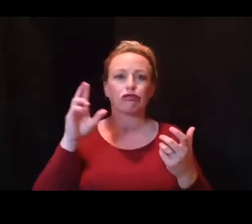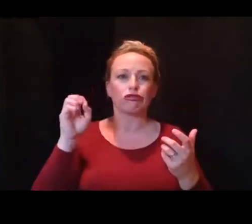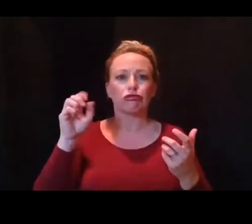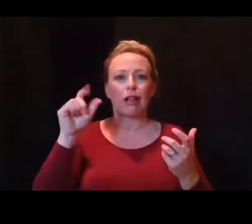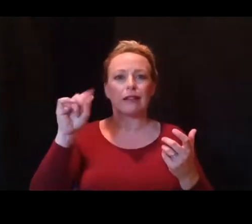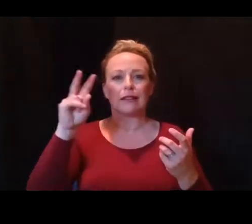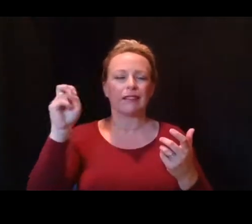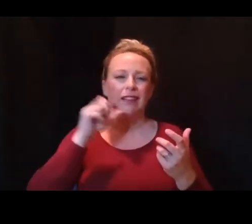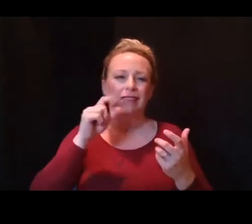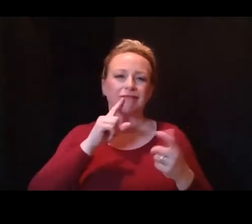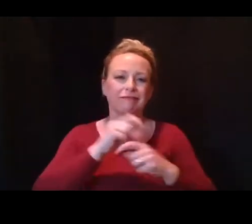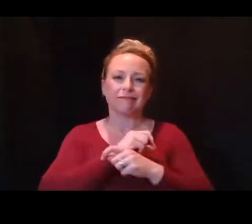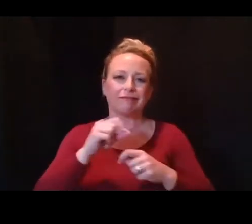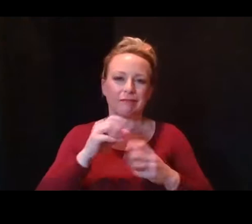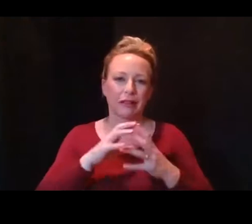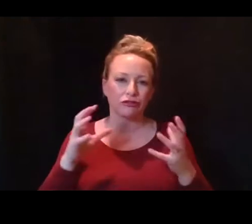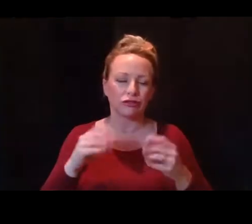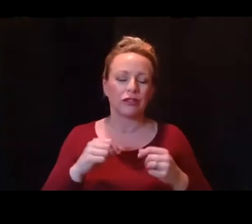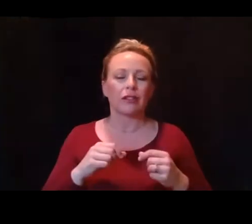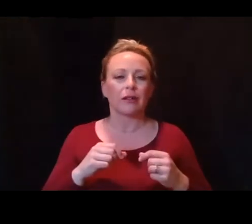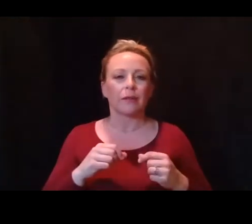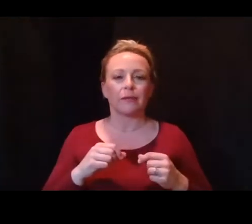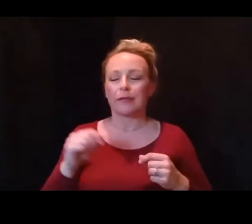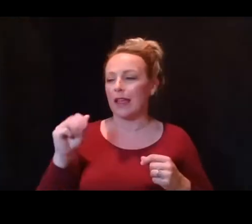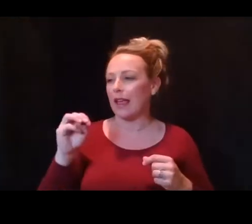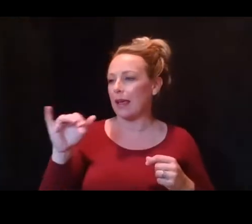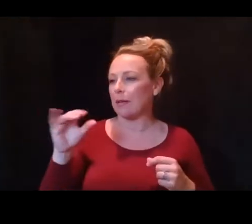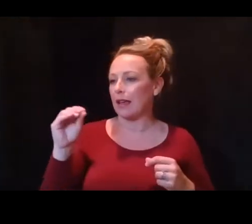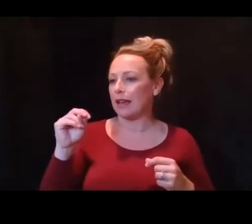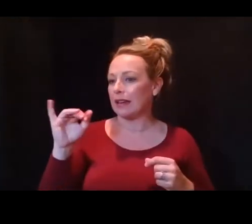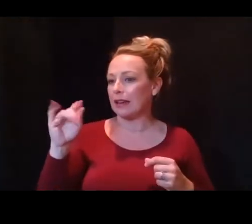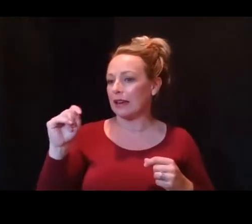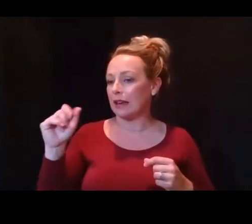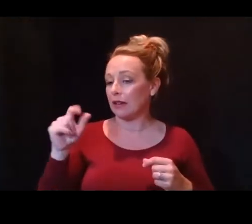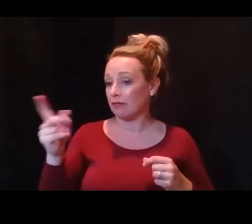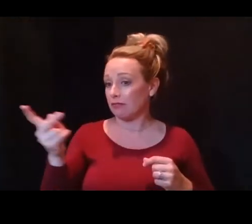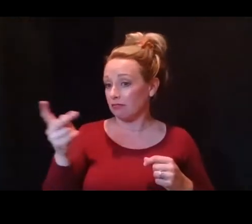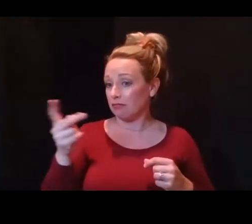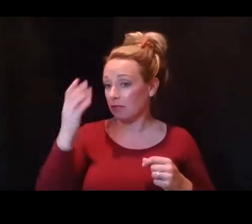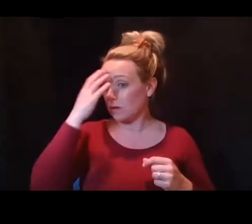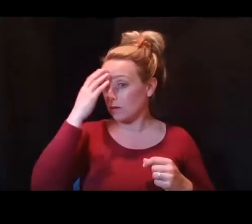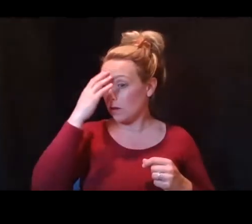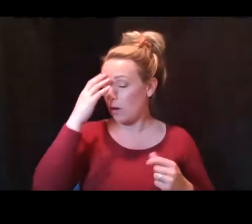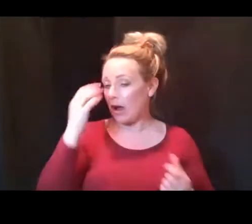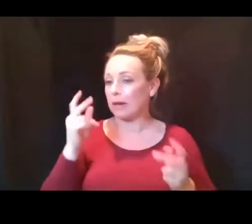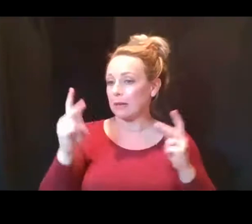Amy and Nita, next question. Do you know how many individuals in Scott and Rock Island County have received the Johnson & Johnson vaccine,